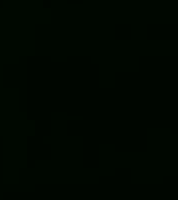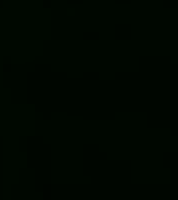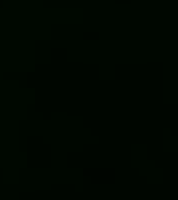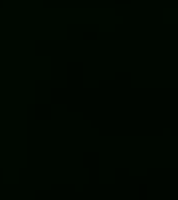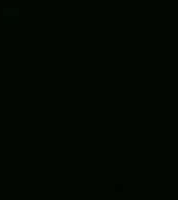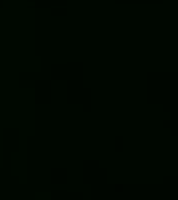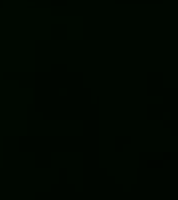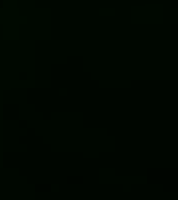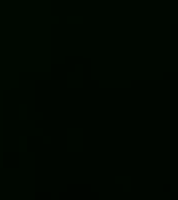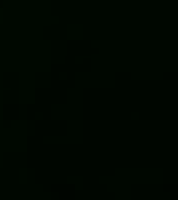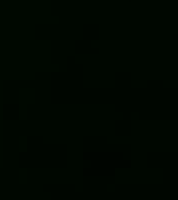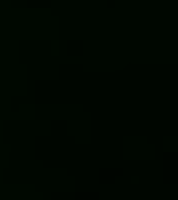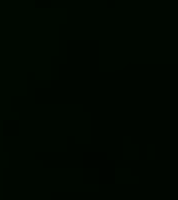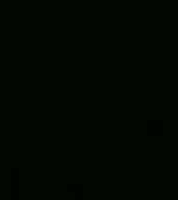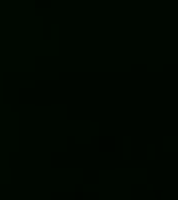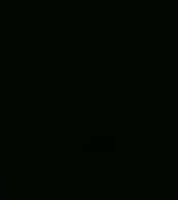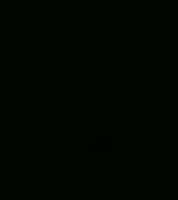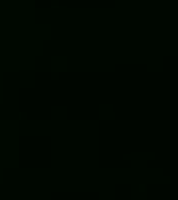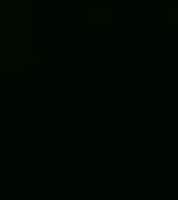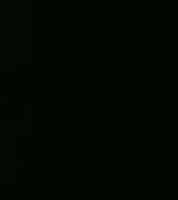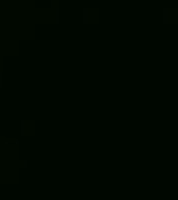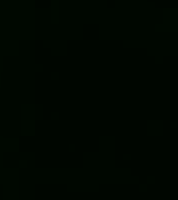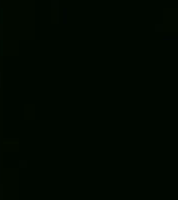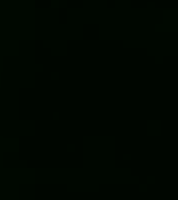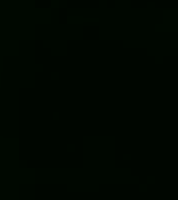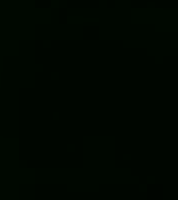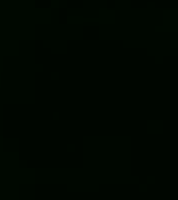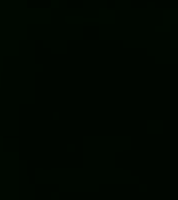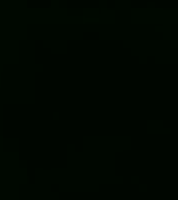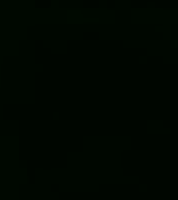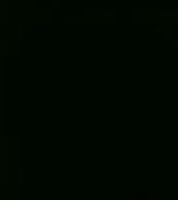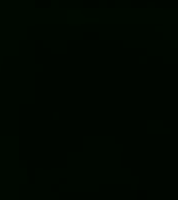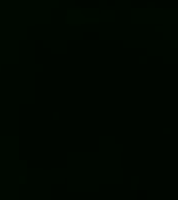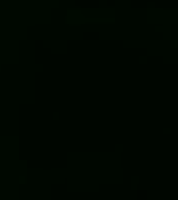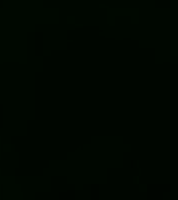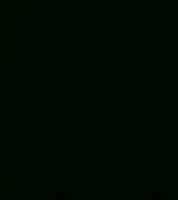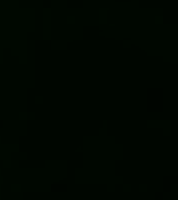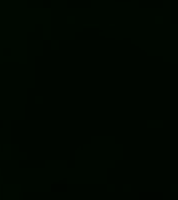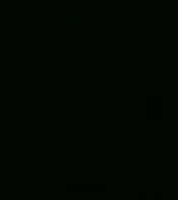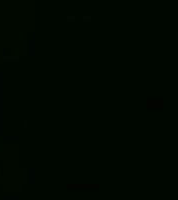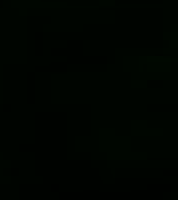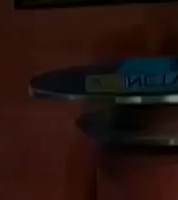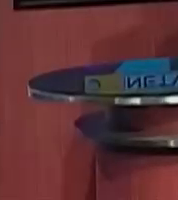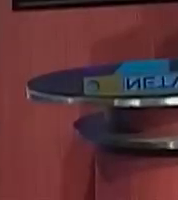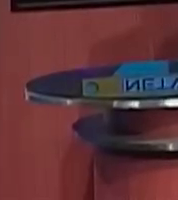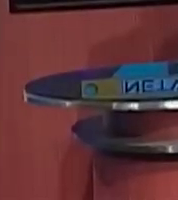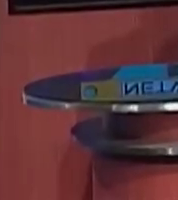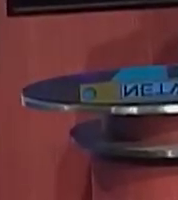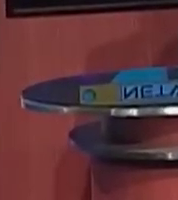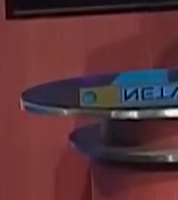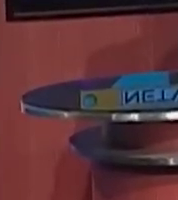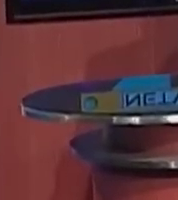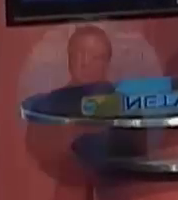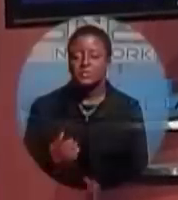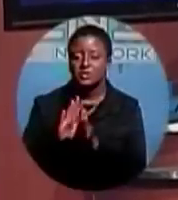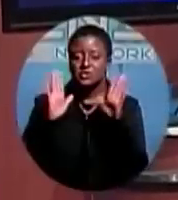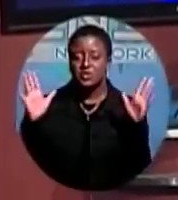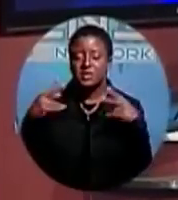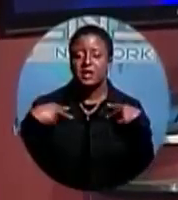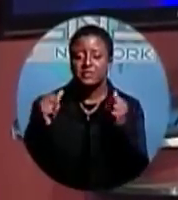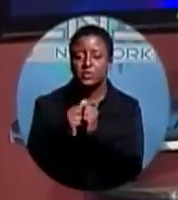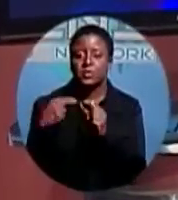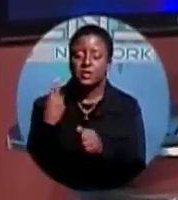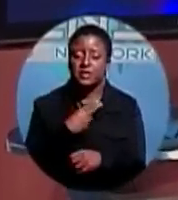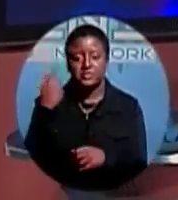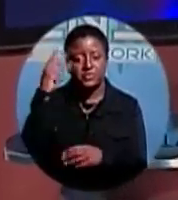This portion of the news is brought to you by McDonald's. McDonald's, I'm lovin' it. It's great to have you